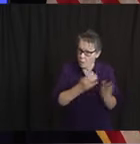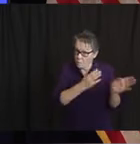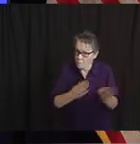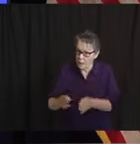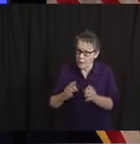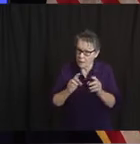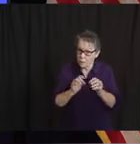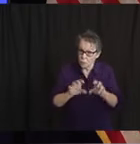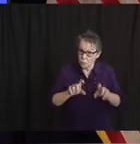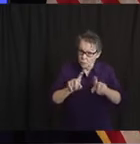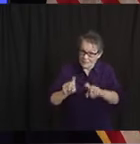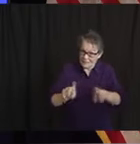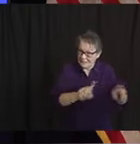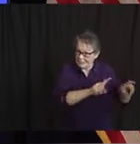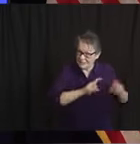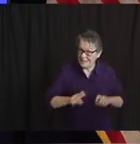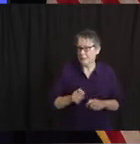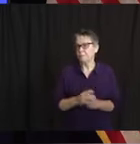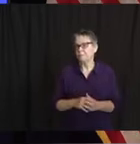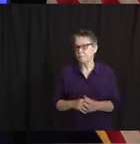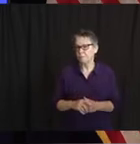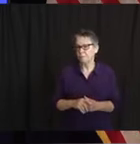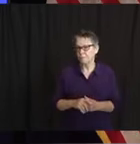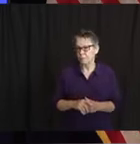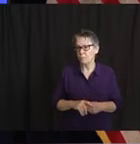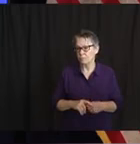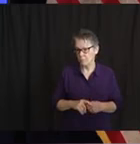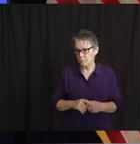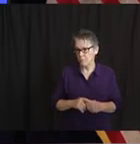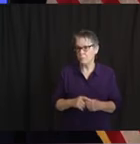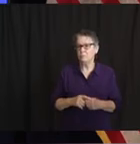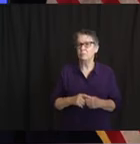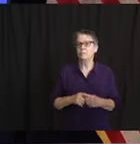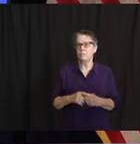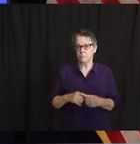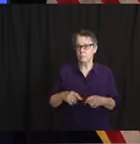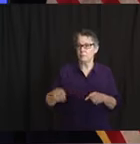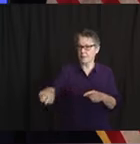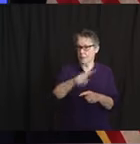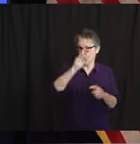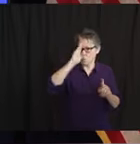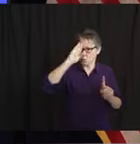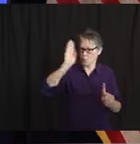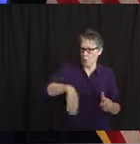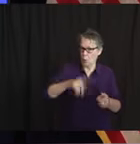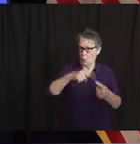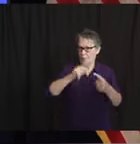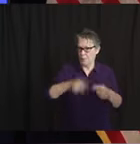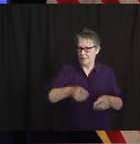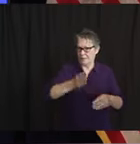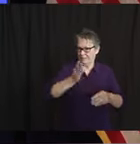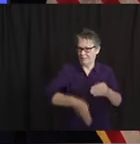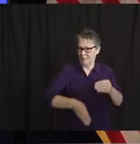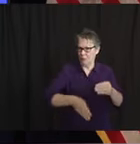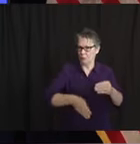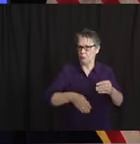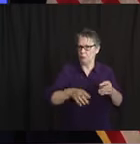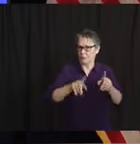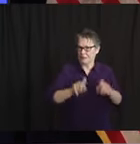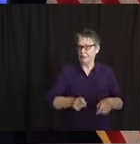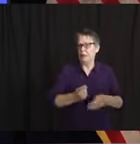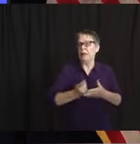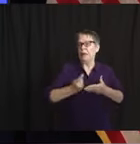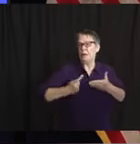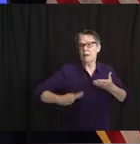literally as we sit here, but we know when it has to be done, which is next week. COVID testing, Matt, is covered, right? Insurance